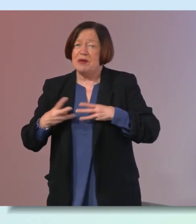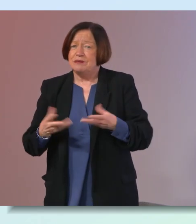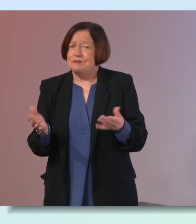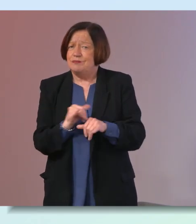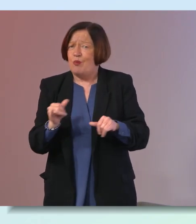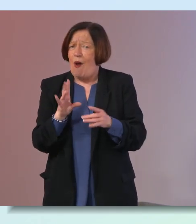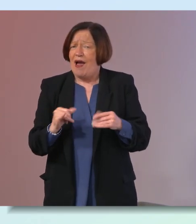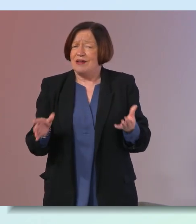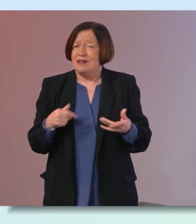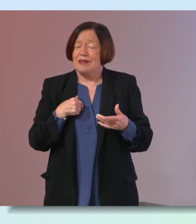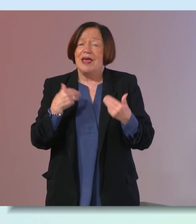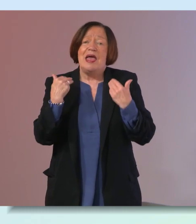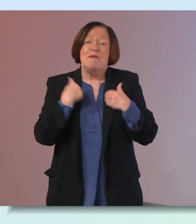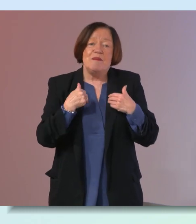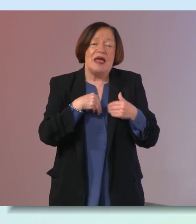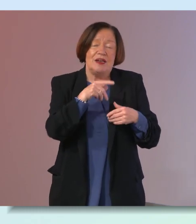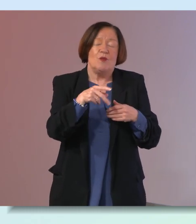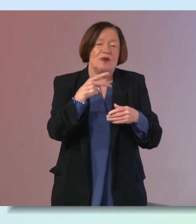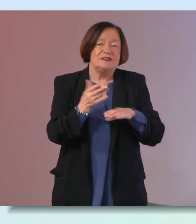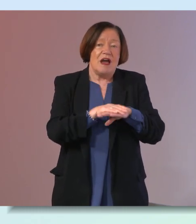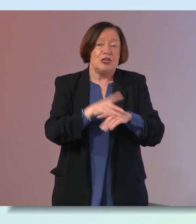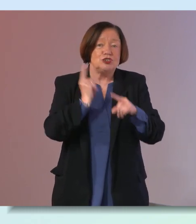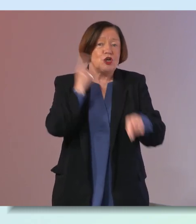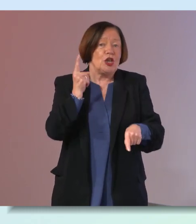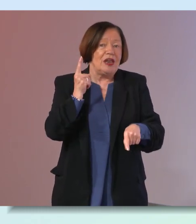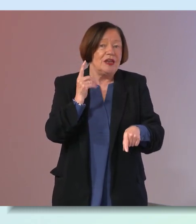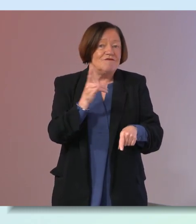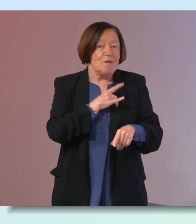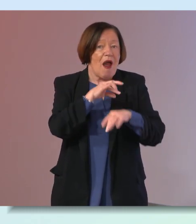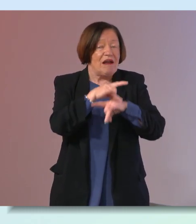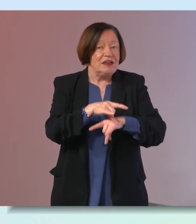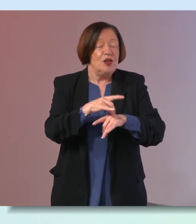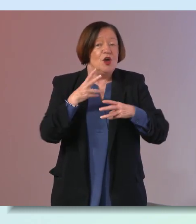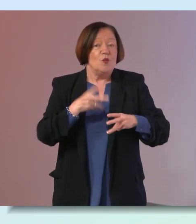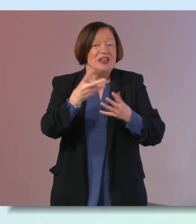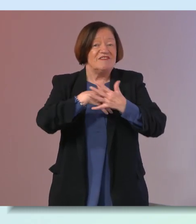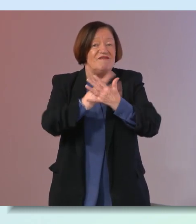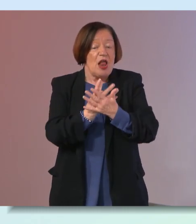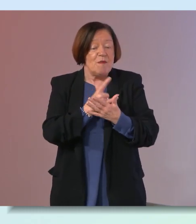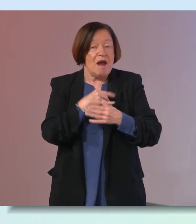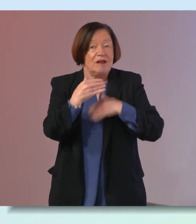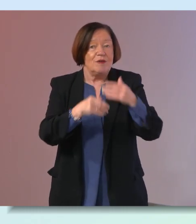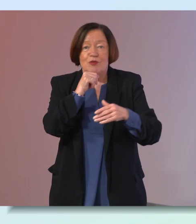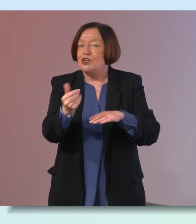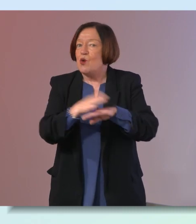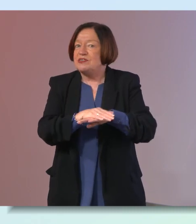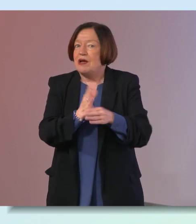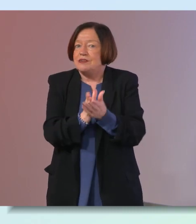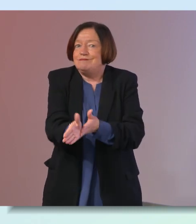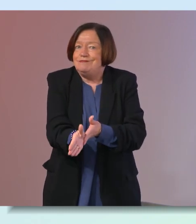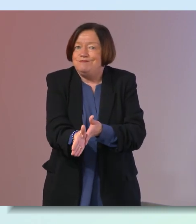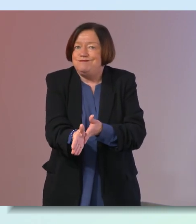men are more likely to die suddenly from heart disease women will develop heart disease but they don't die immediately